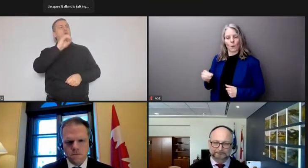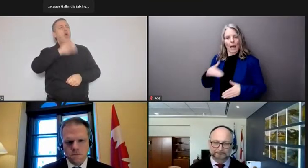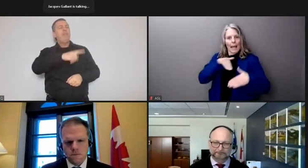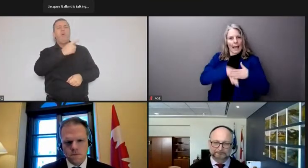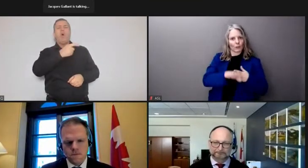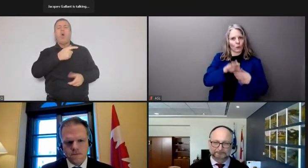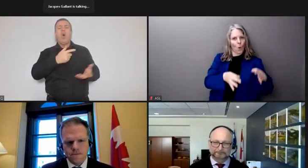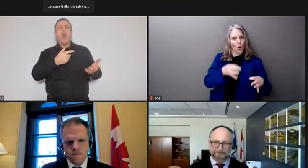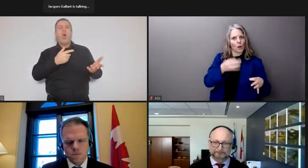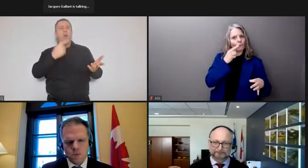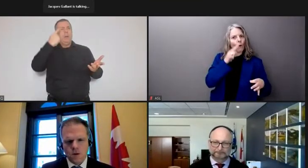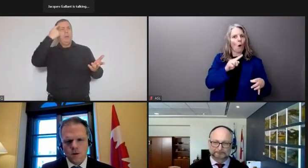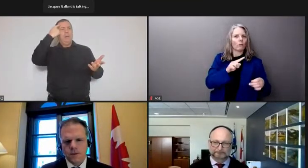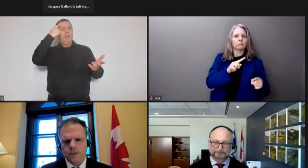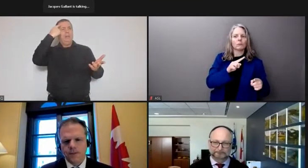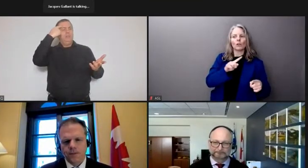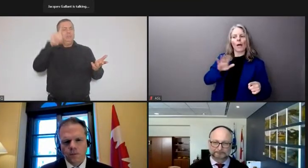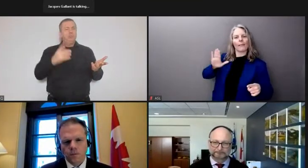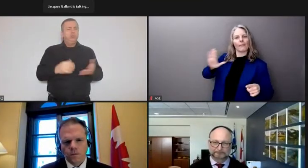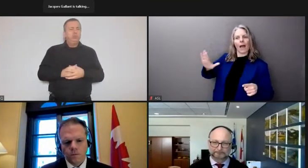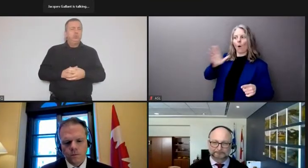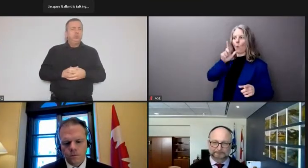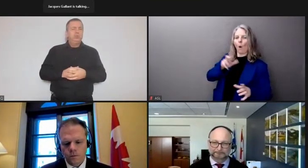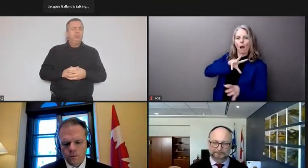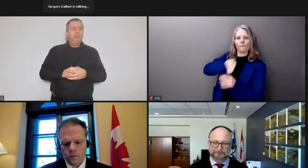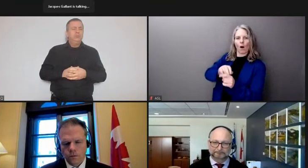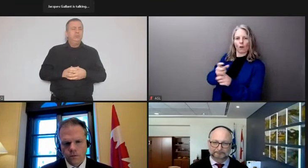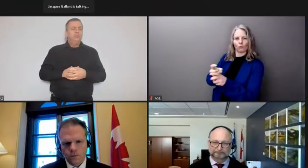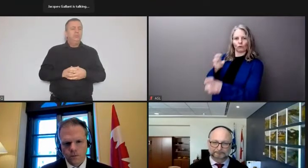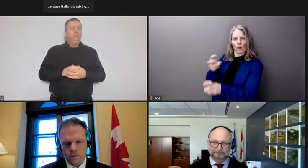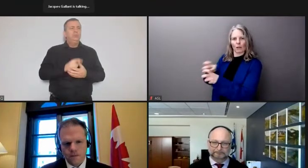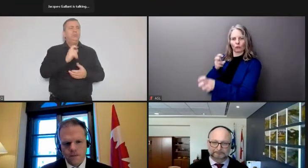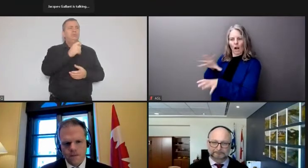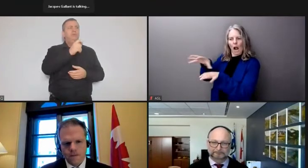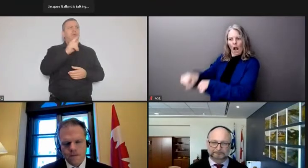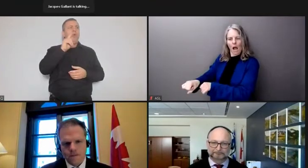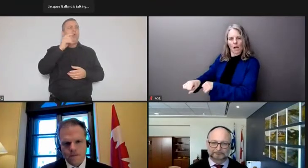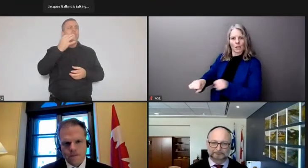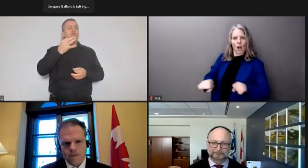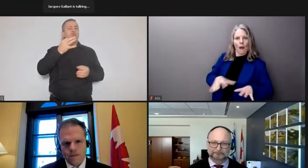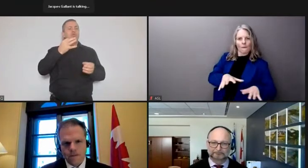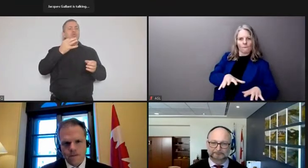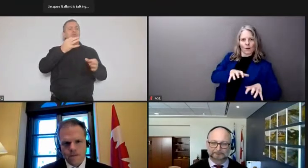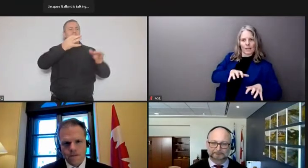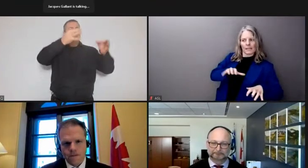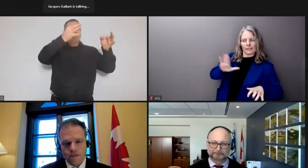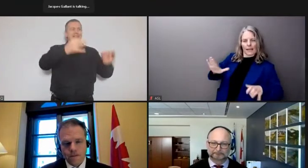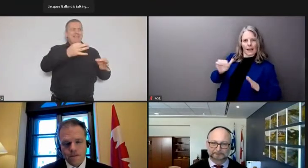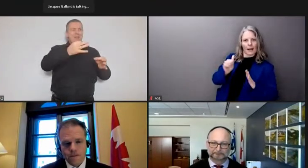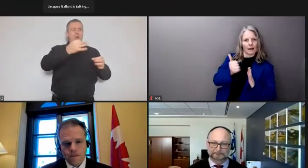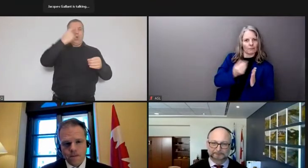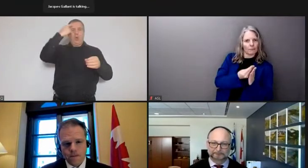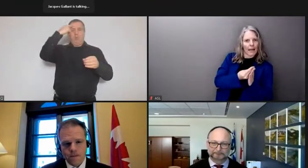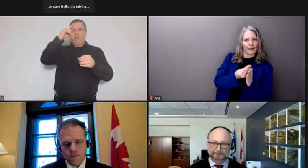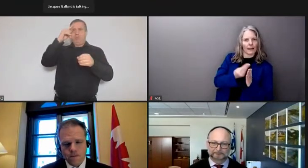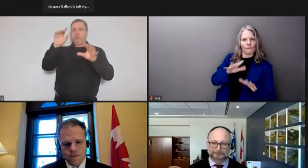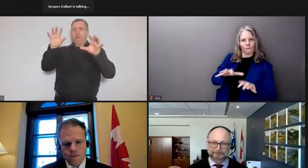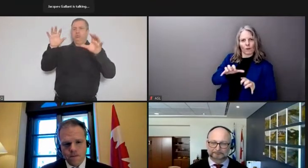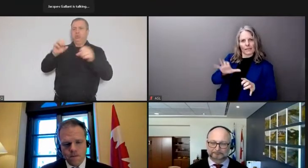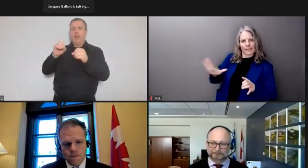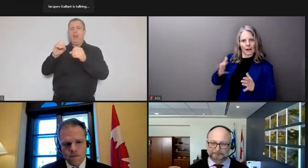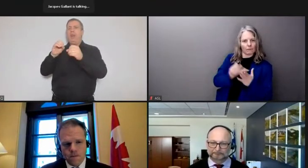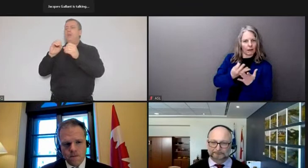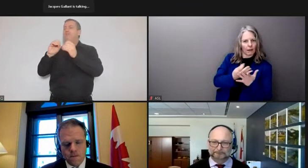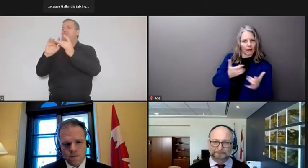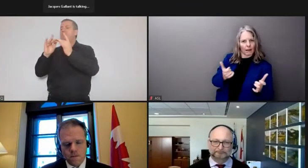and digital wallets of some of the convoy organizers leaders I'm wondering why didn't the government do that why